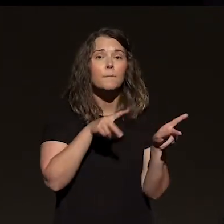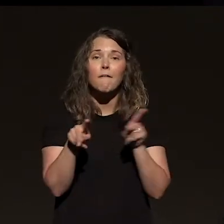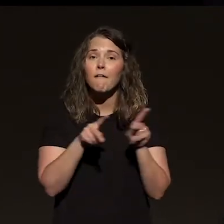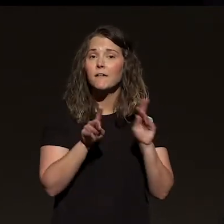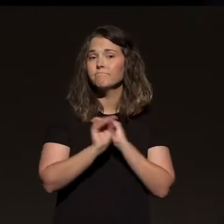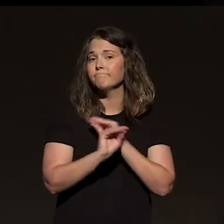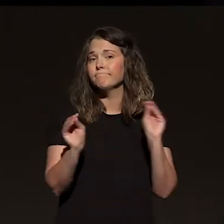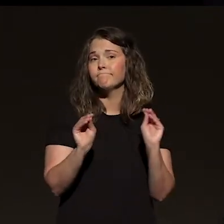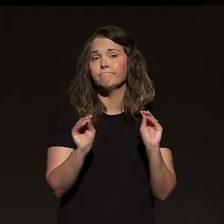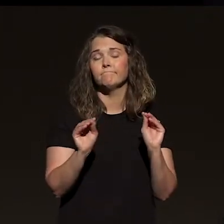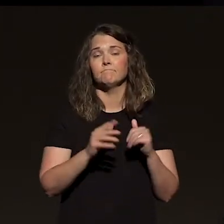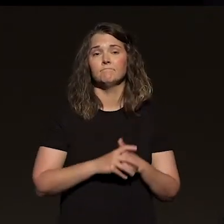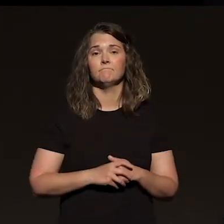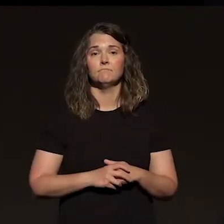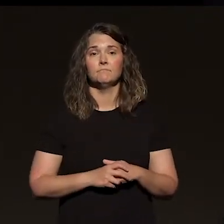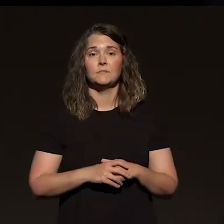done.